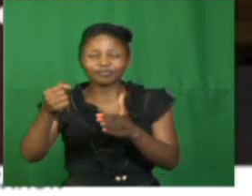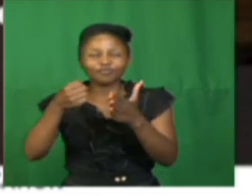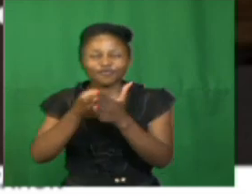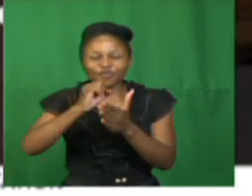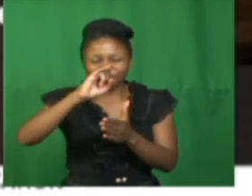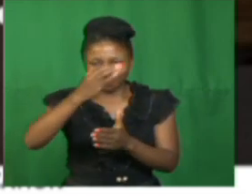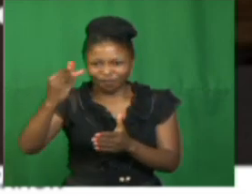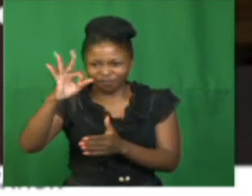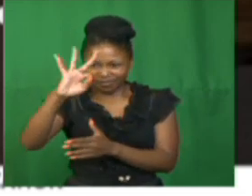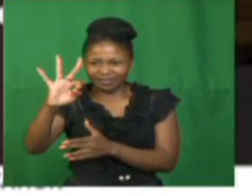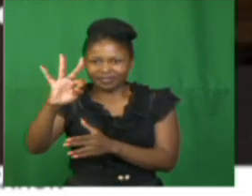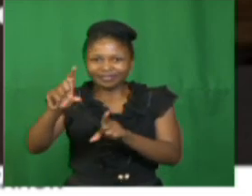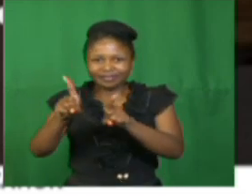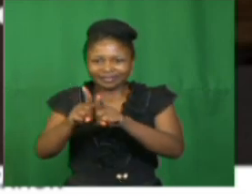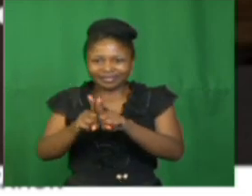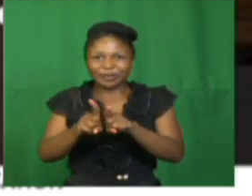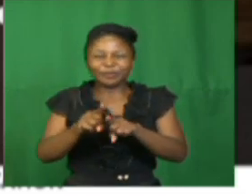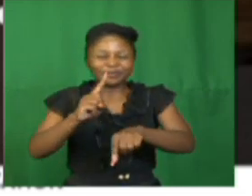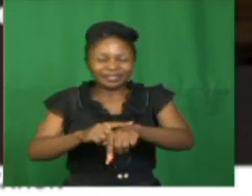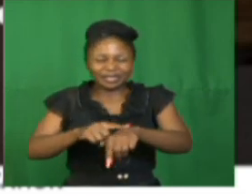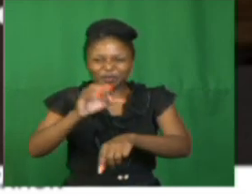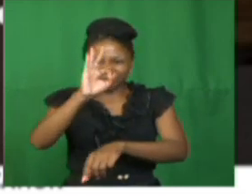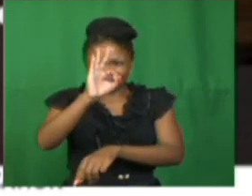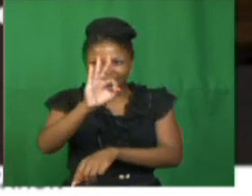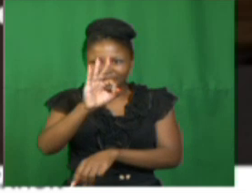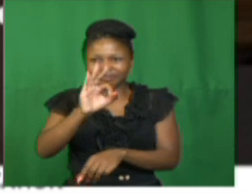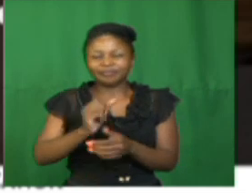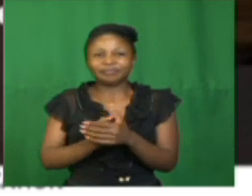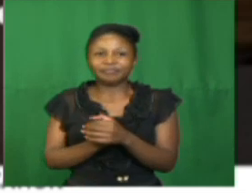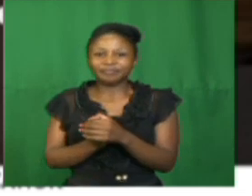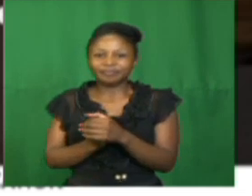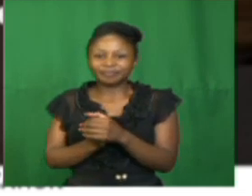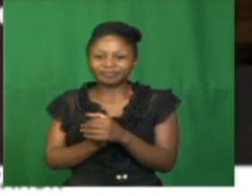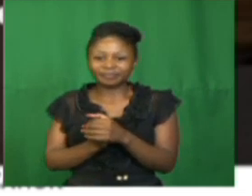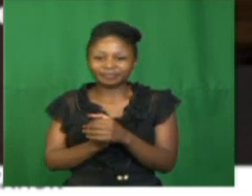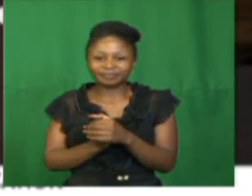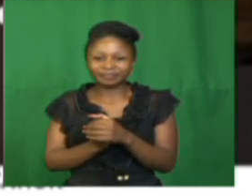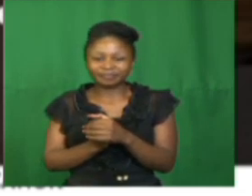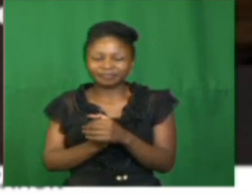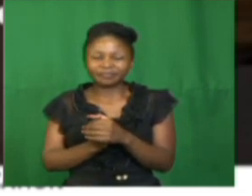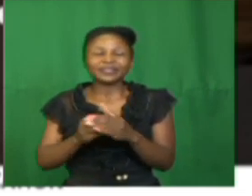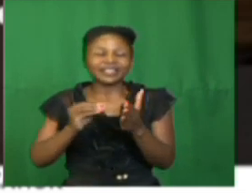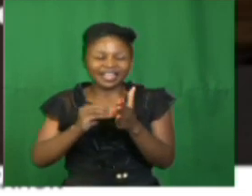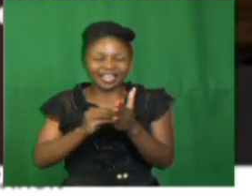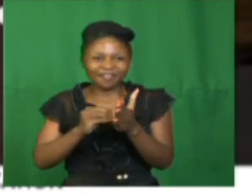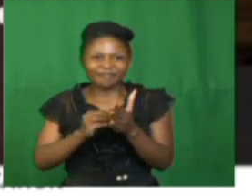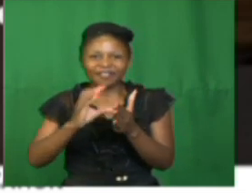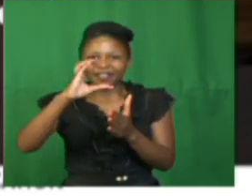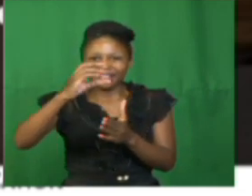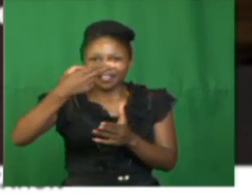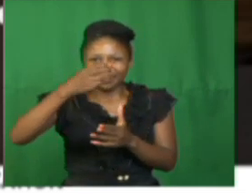from 3.08pm to 3.46pm, and then Chemistry for